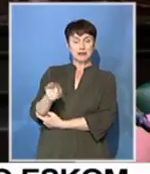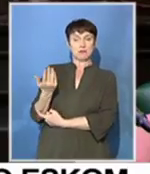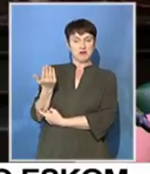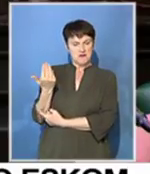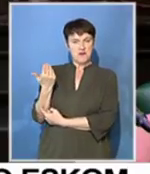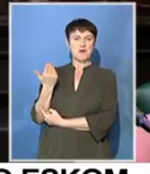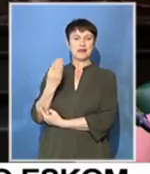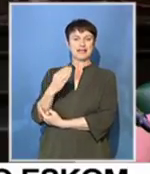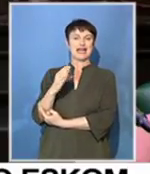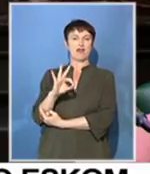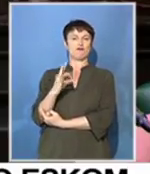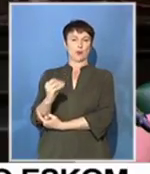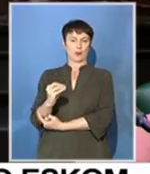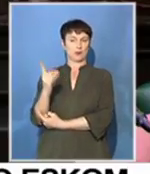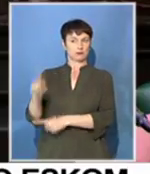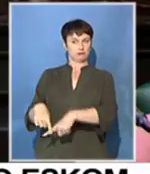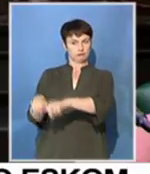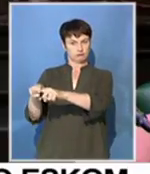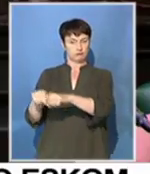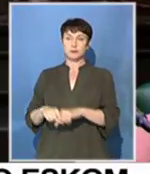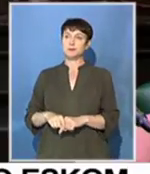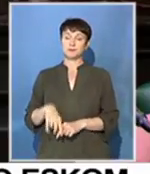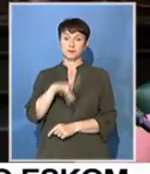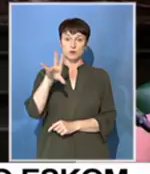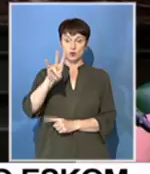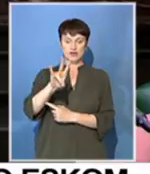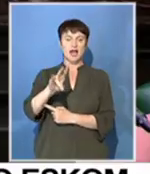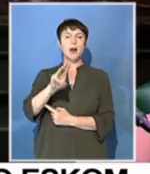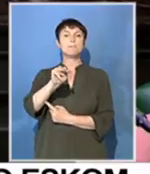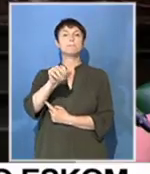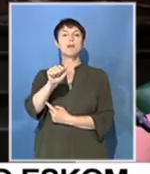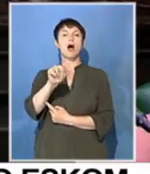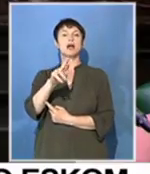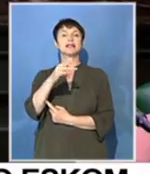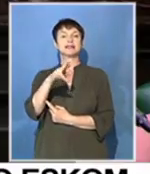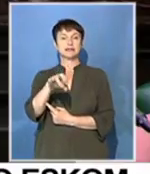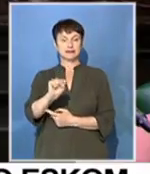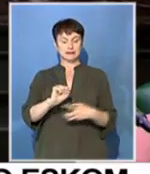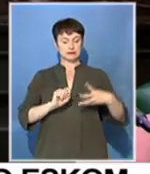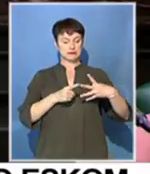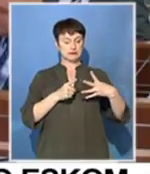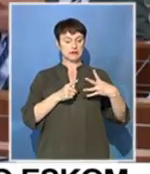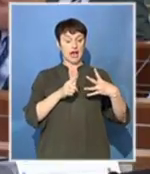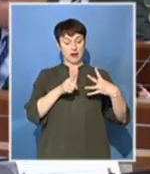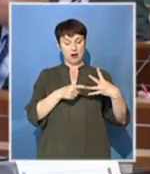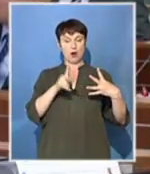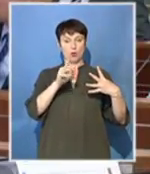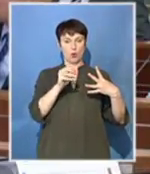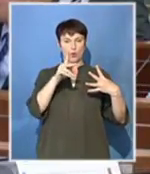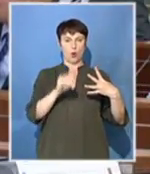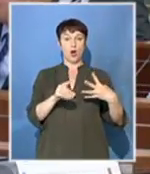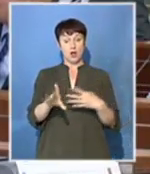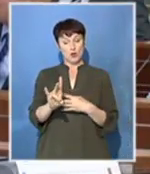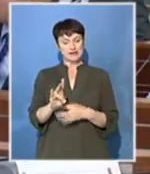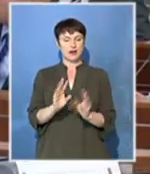suspended. On Wednesday will be seeing the Deputy Minister Mr Ben Martins and Mr Martina Koko. Meanwhile, the